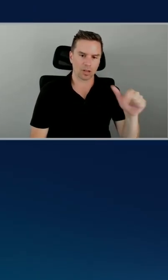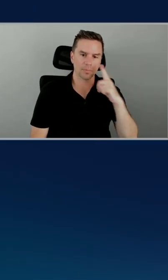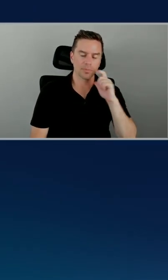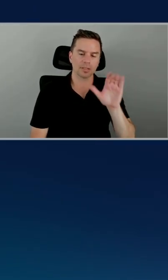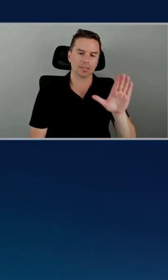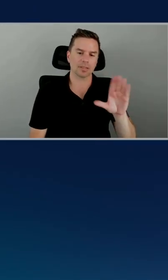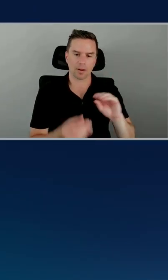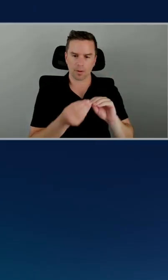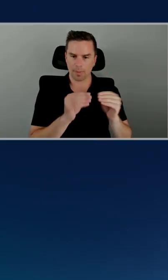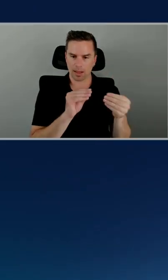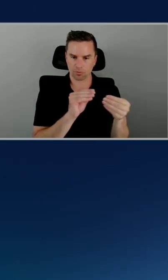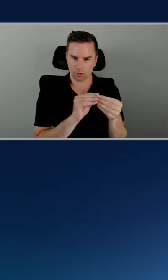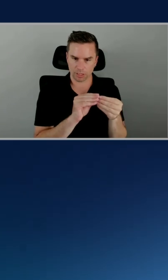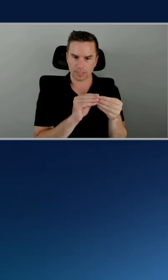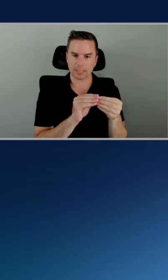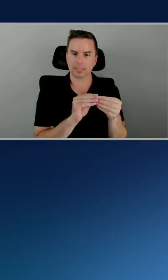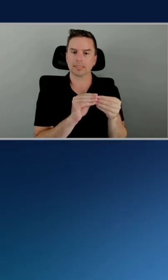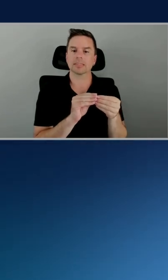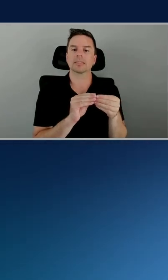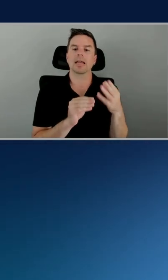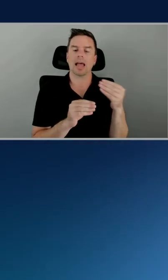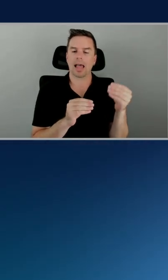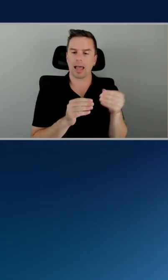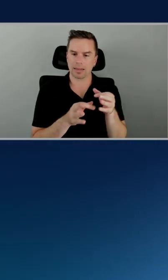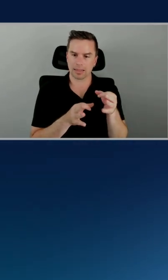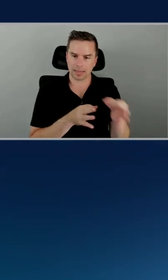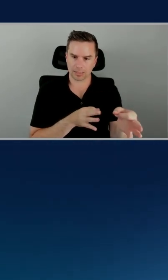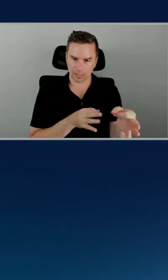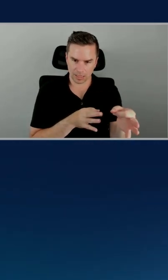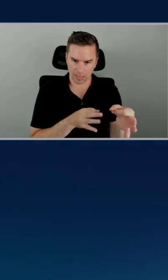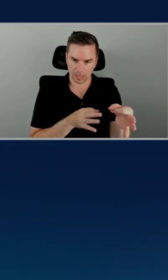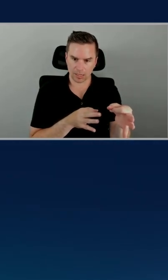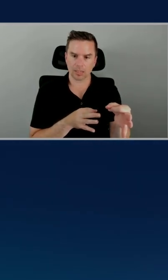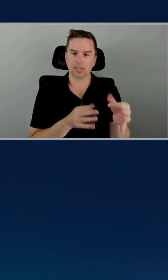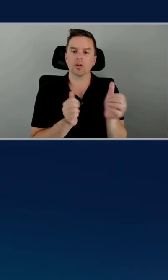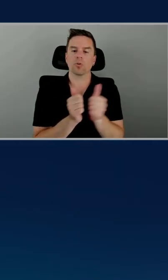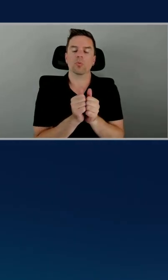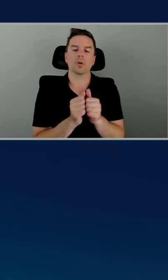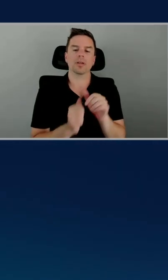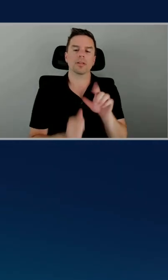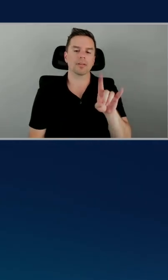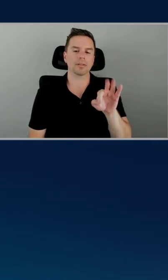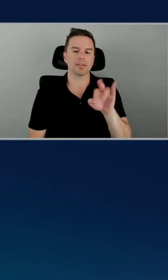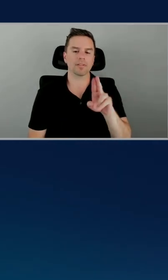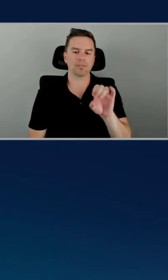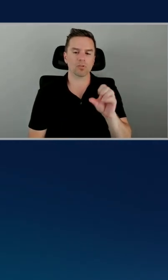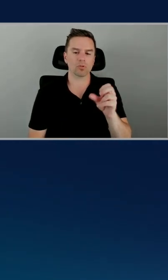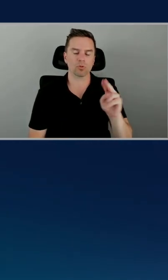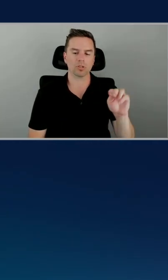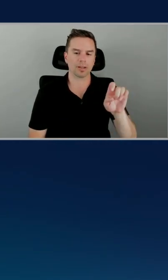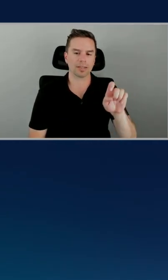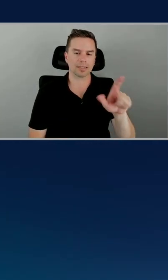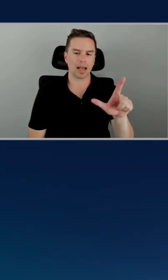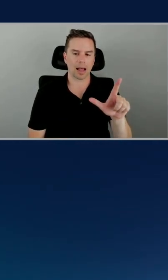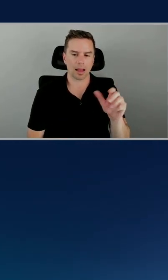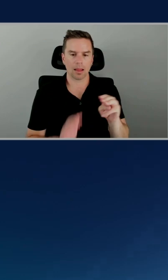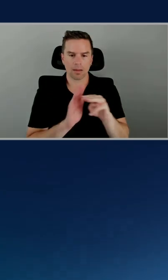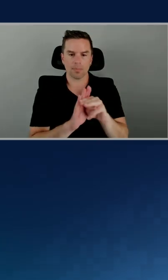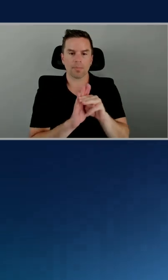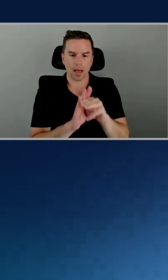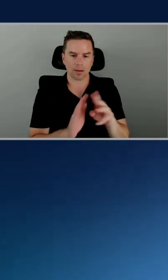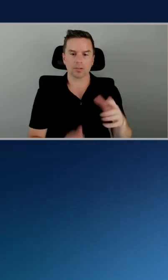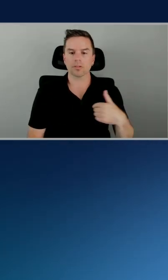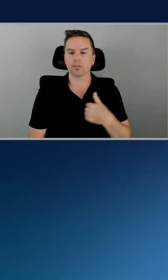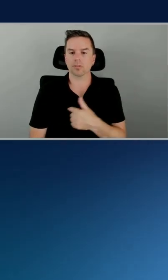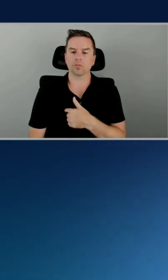diffusion Excel model. And as we heard in one of the previous presentations on AWS AI chips, we designed these AI chips-based